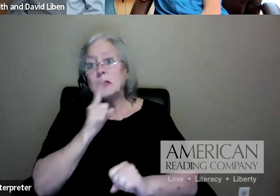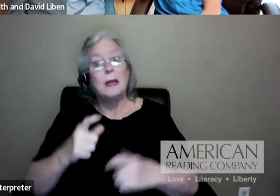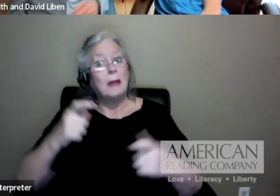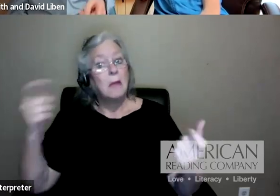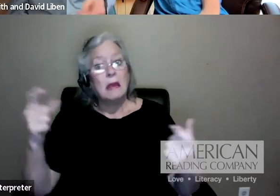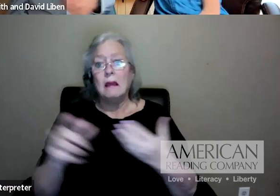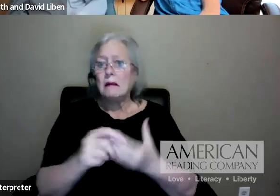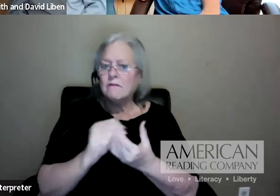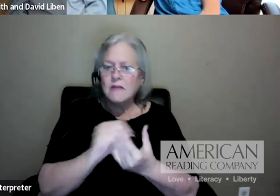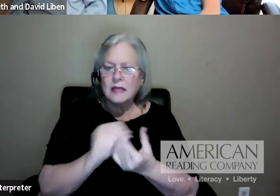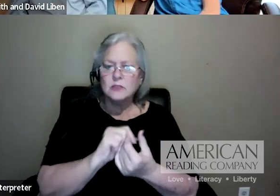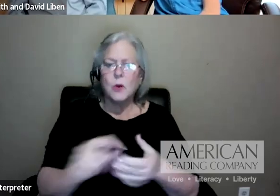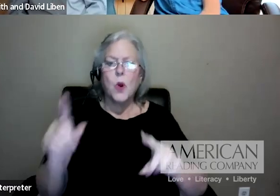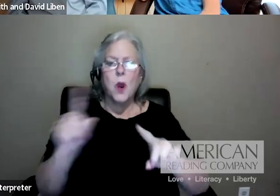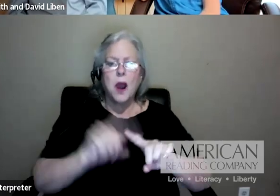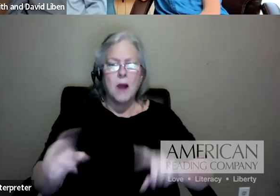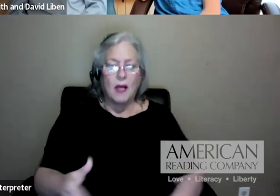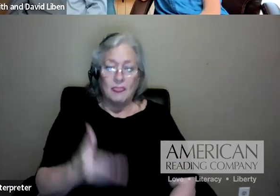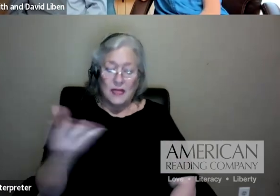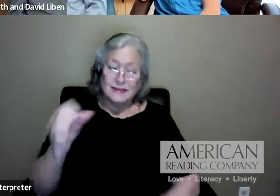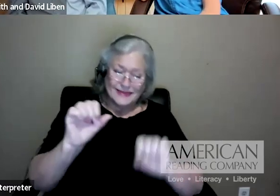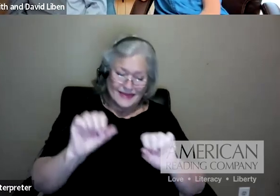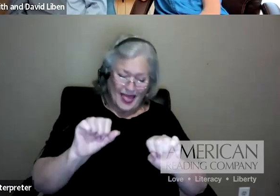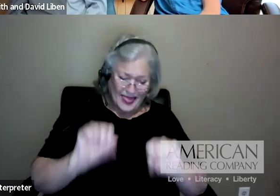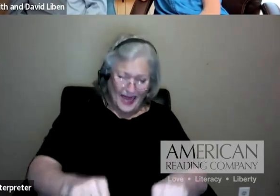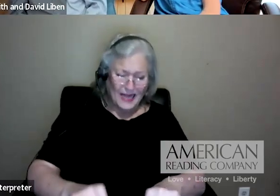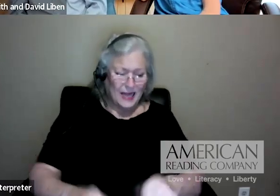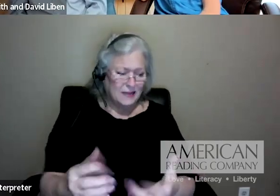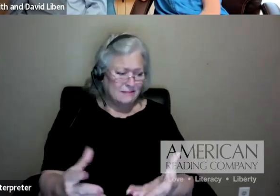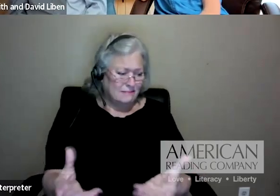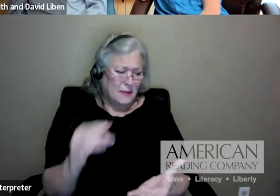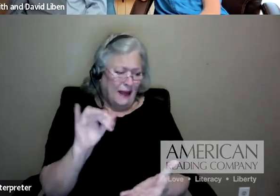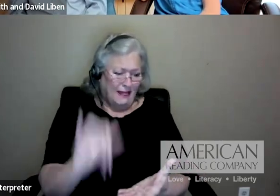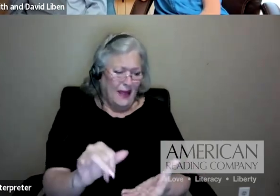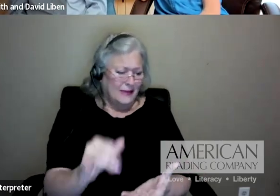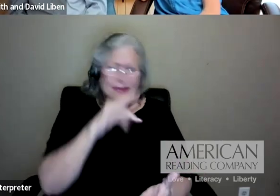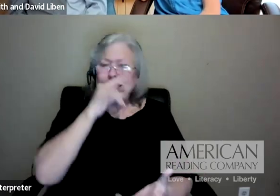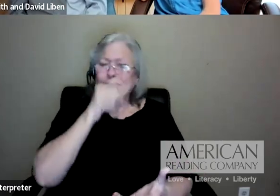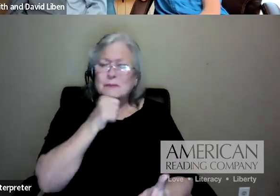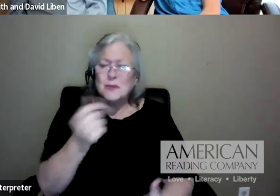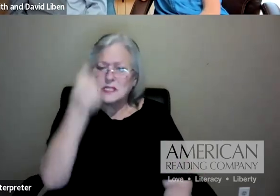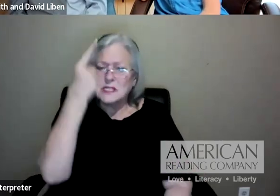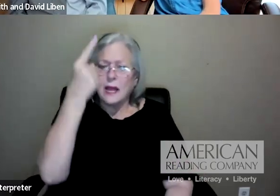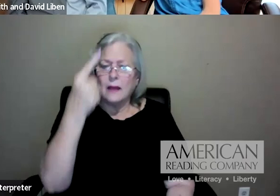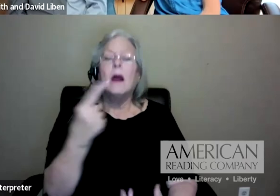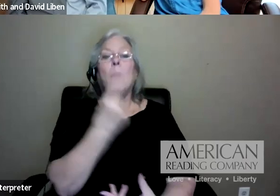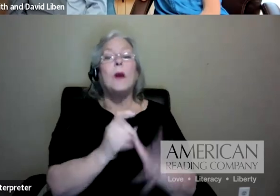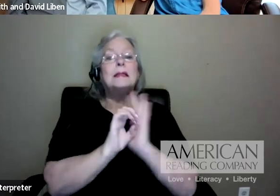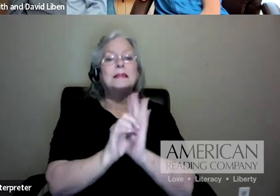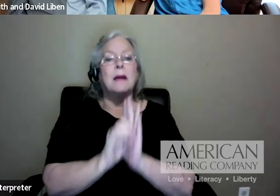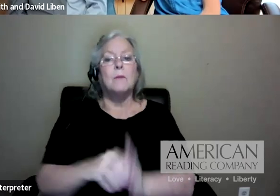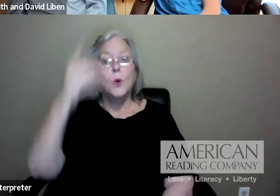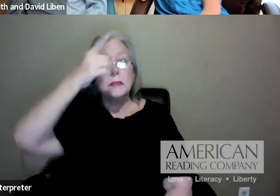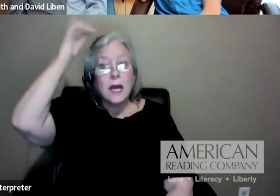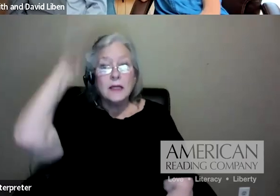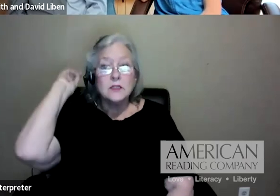be especially loosey-goosey and kids don't get them. I've got one example here for you. It's in the dinosaur effect, but getting from